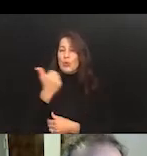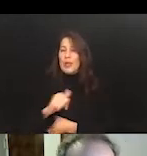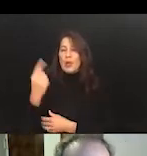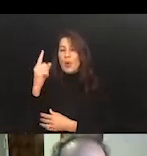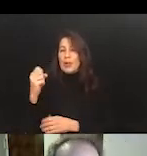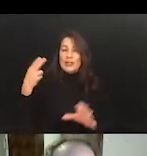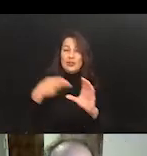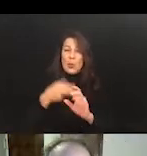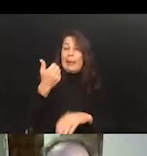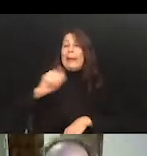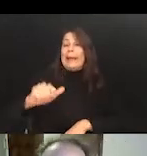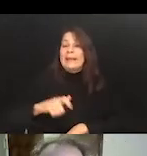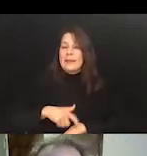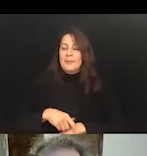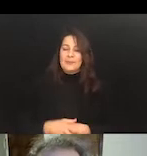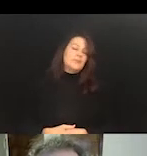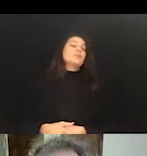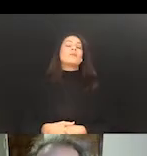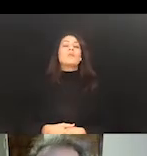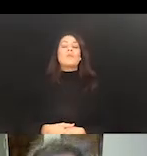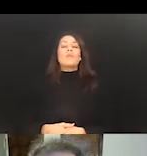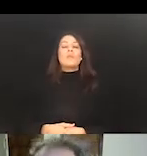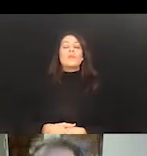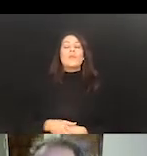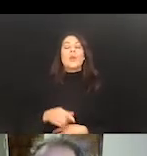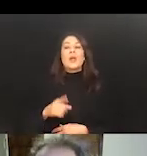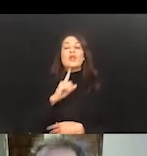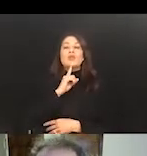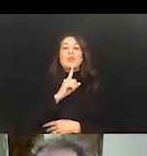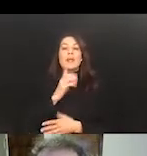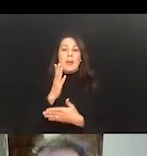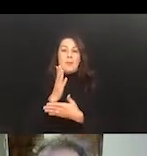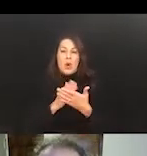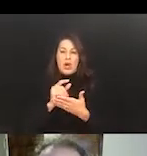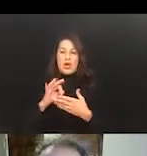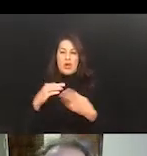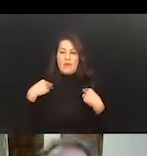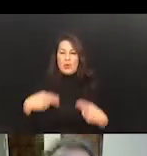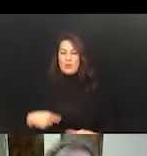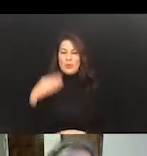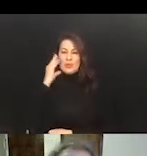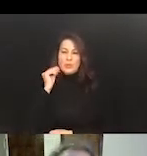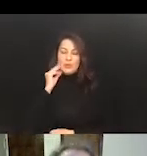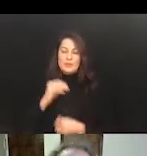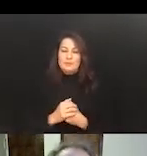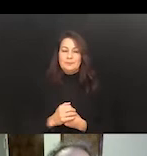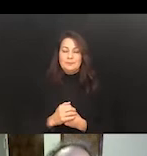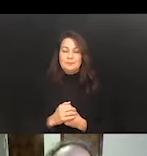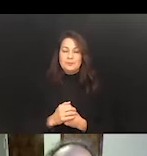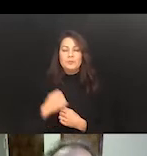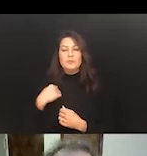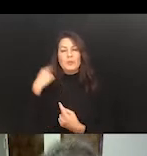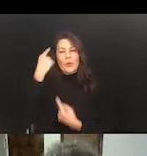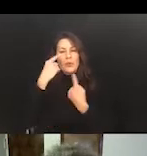diversity, and it is part, truly part of the human experience. So it's, as we sort of think about